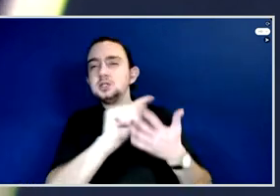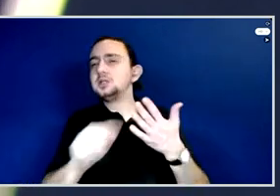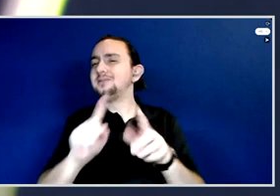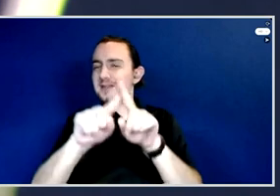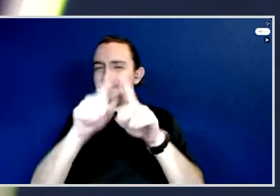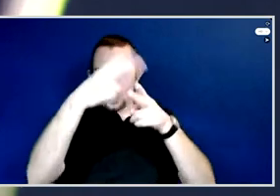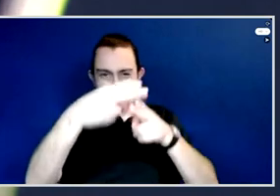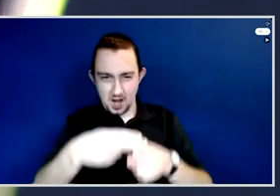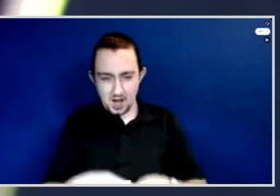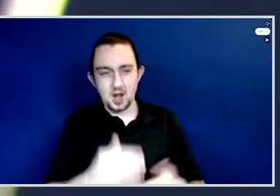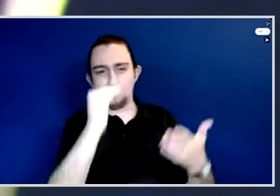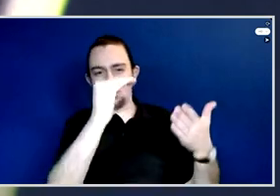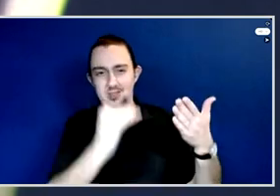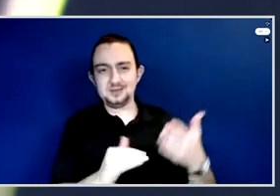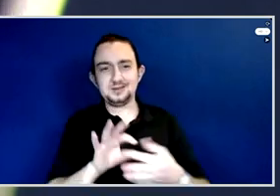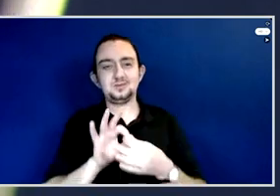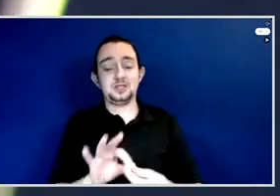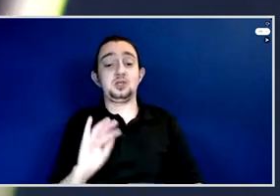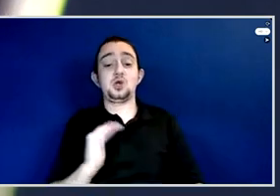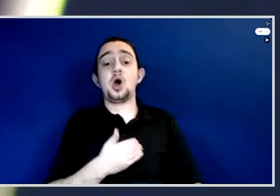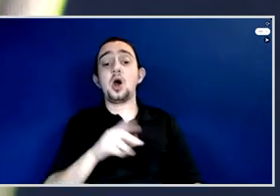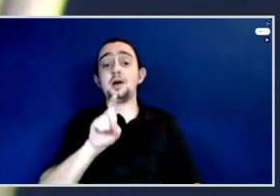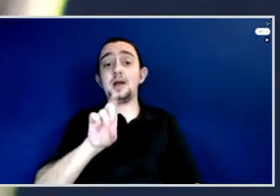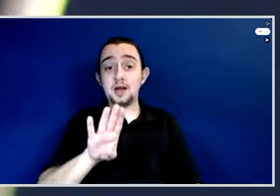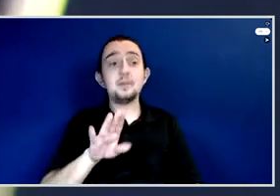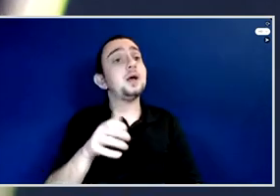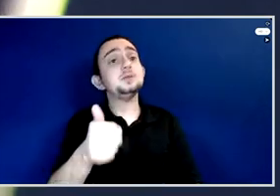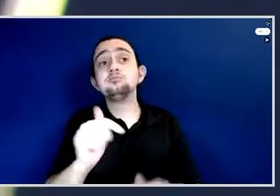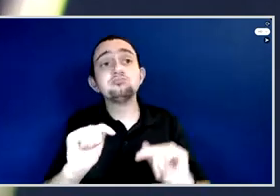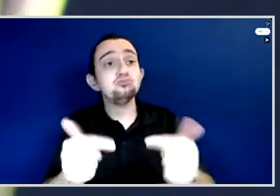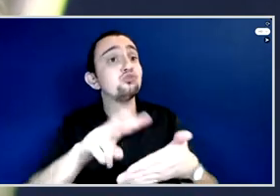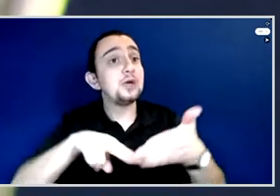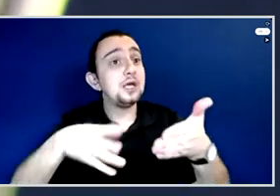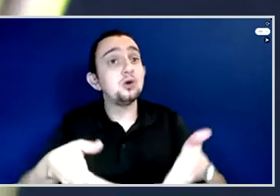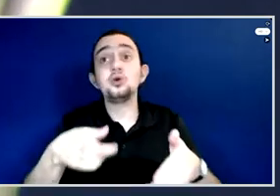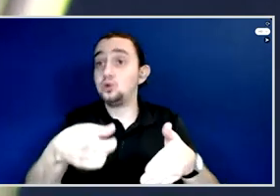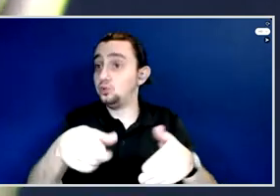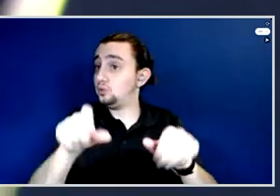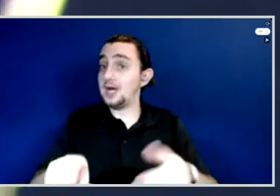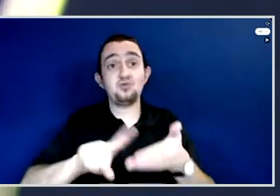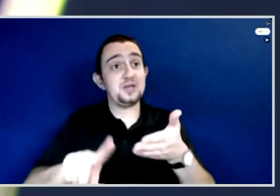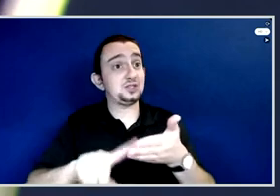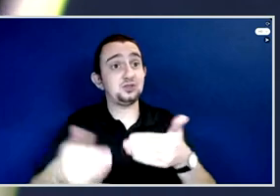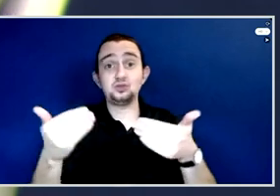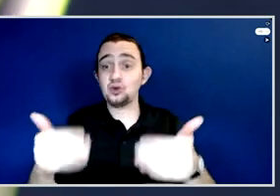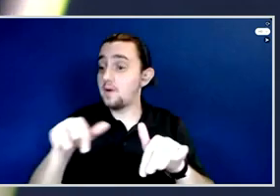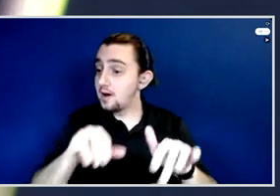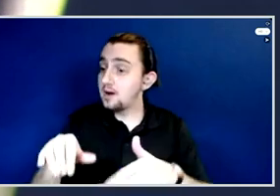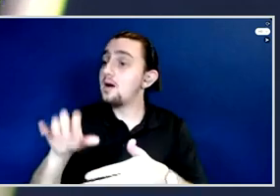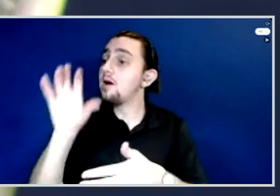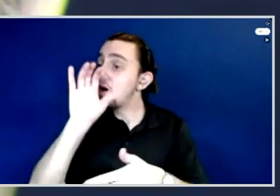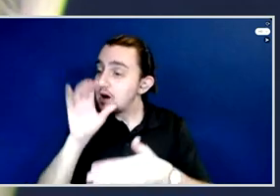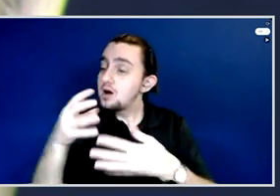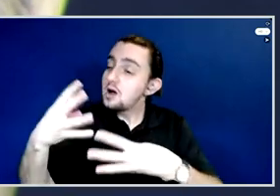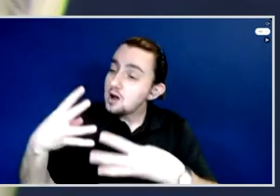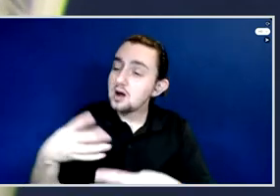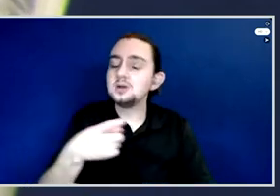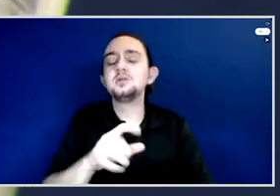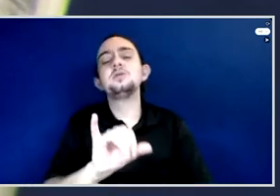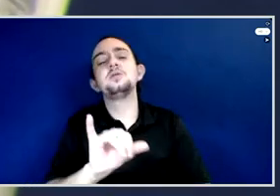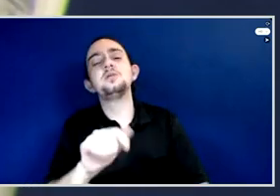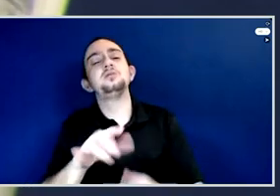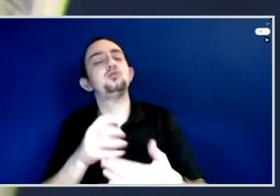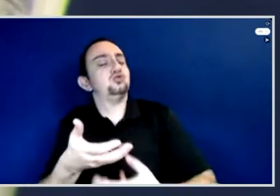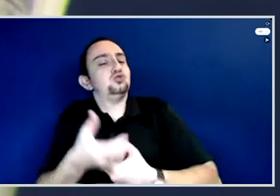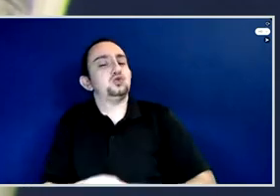they get more involved and they more trust to the story when they have their experience of, like, basically doing journalism work. So we present everything to